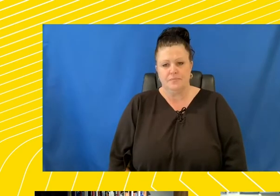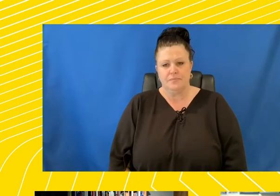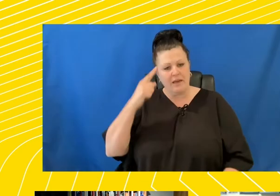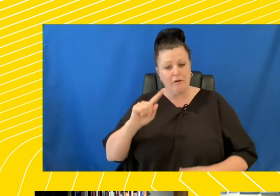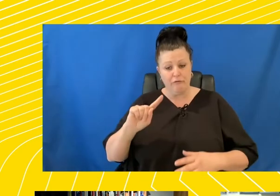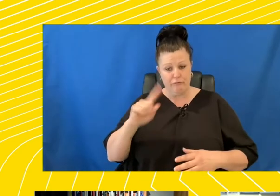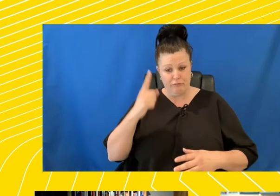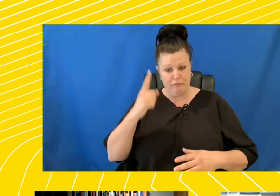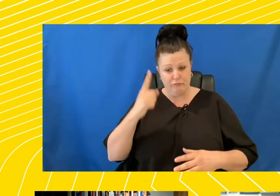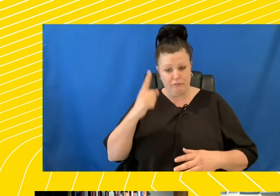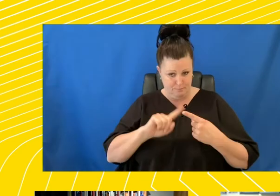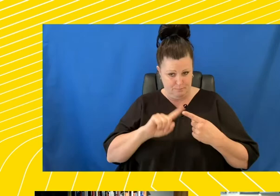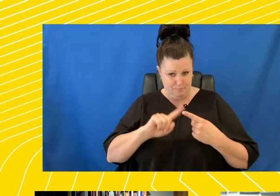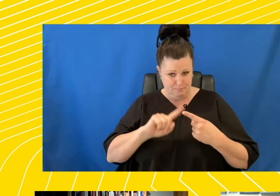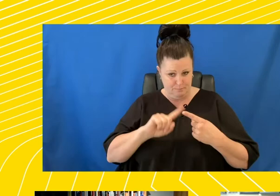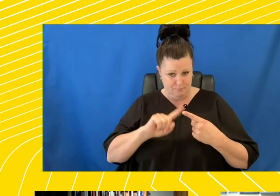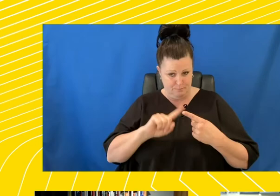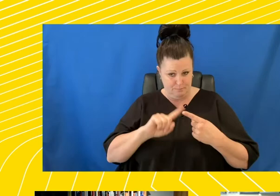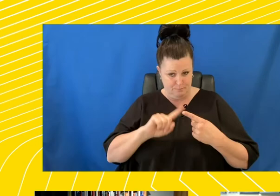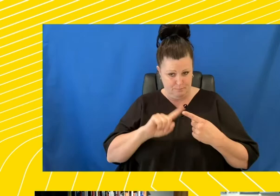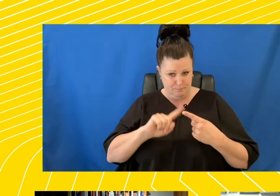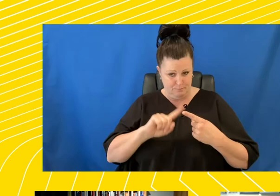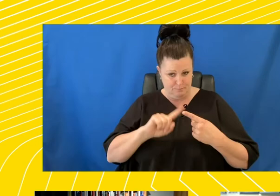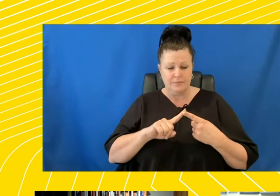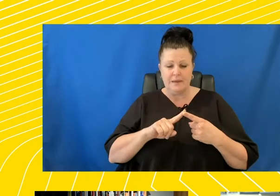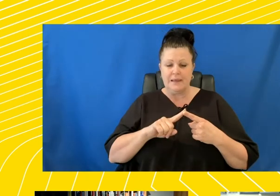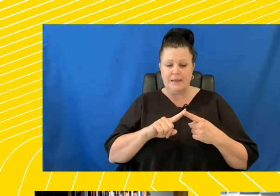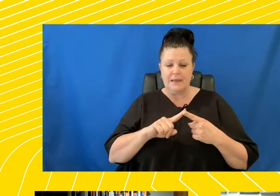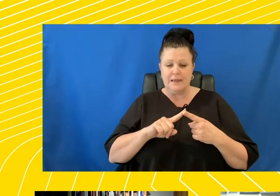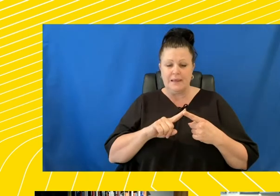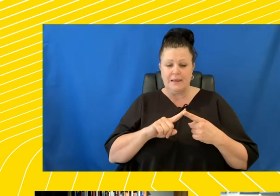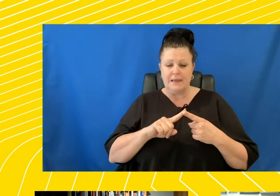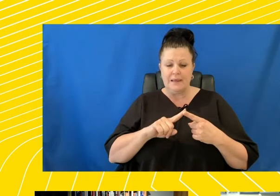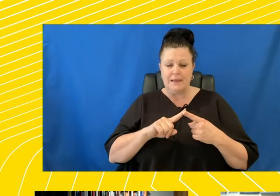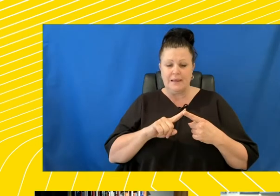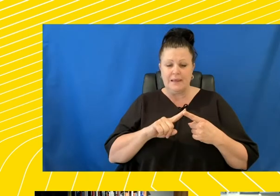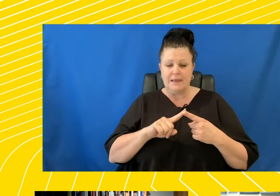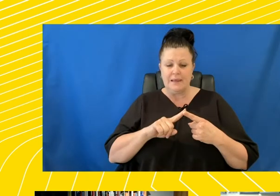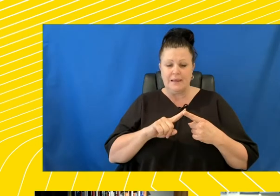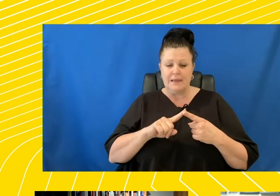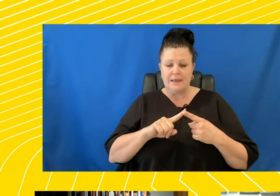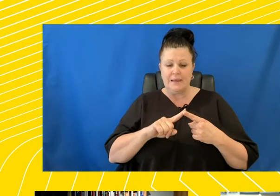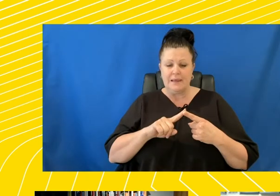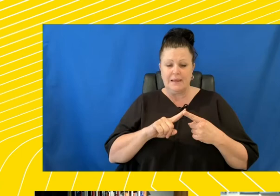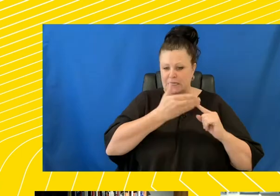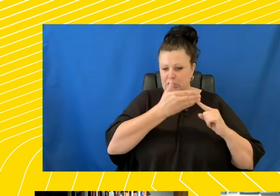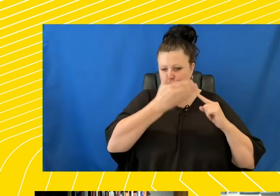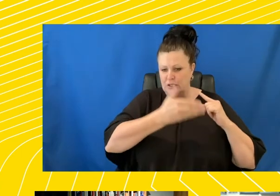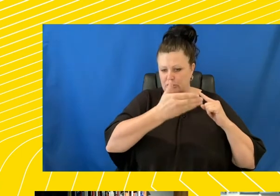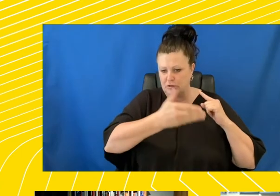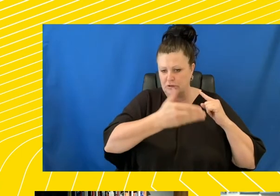in, I think, the literature around the sort of, the first, I suppose, generation of literature looking at